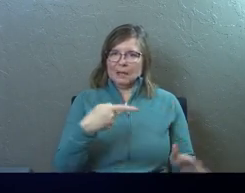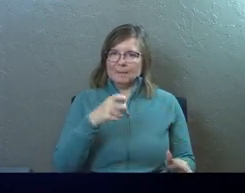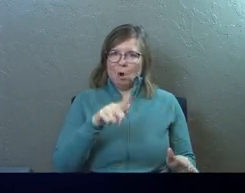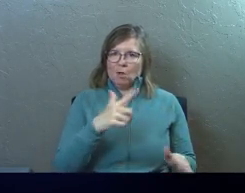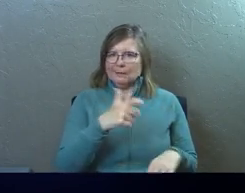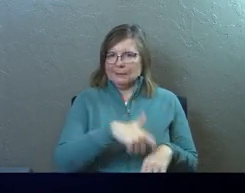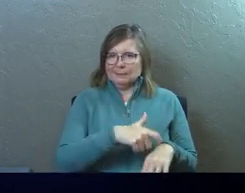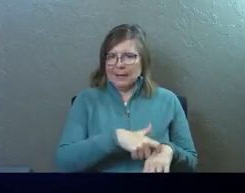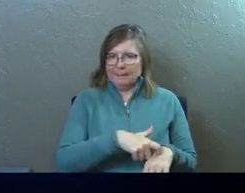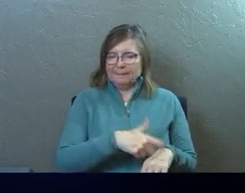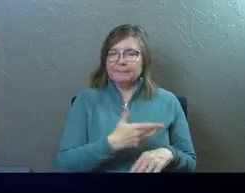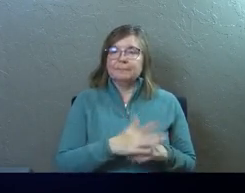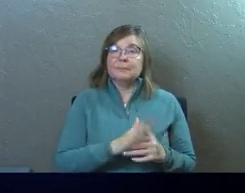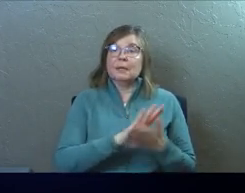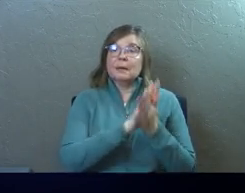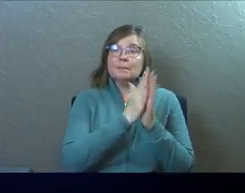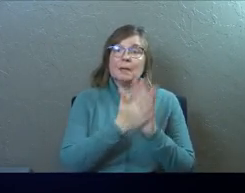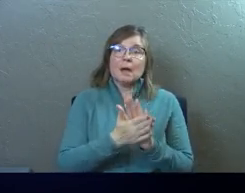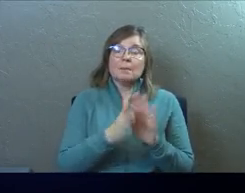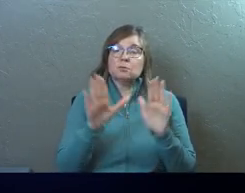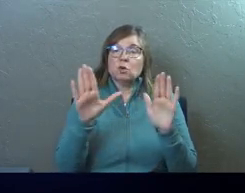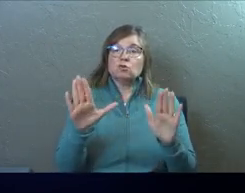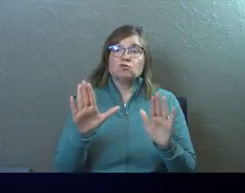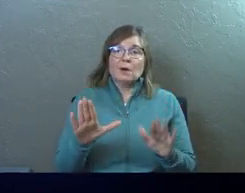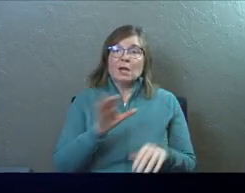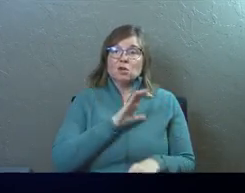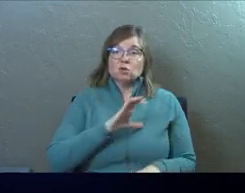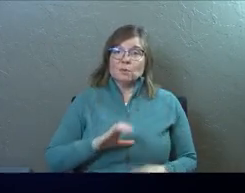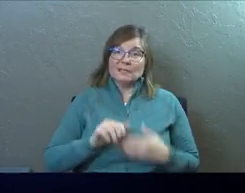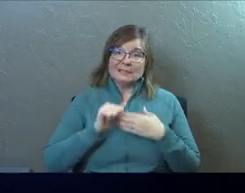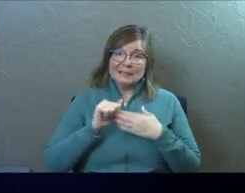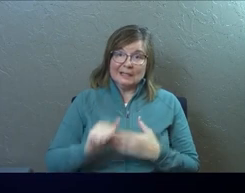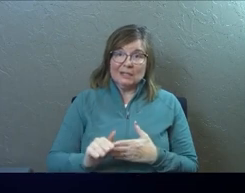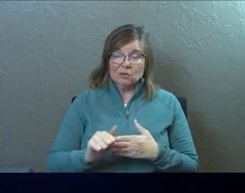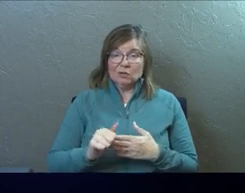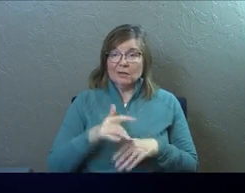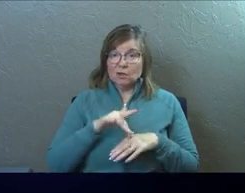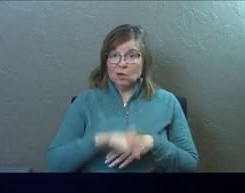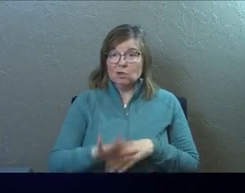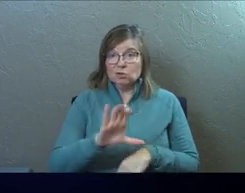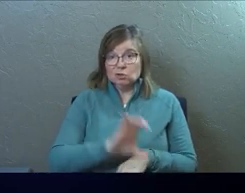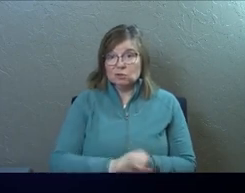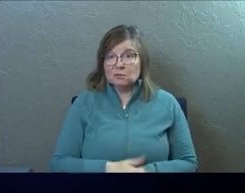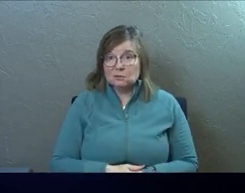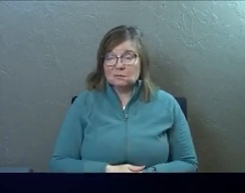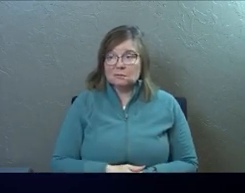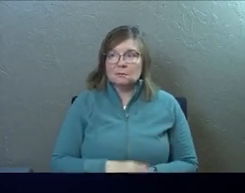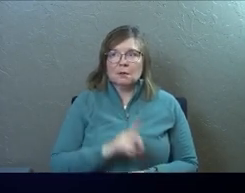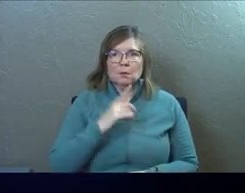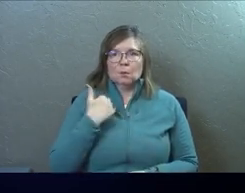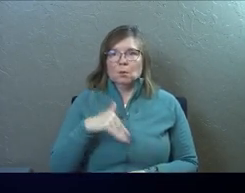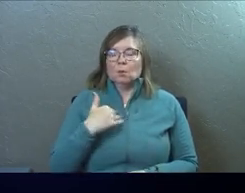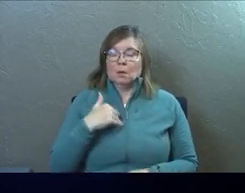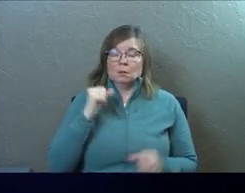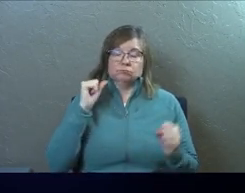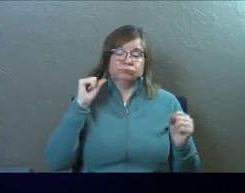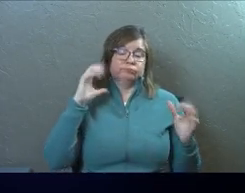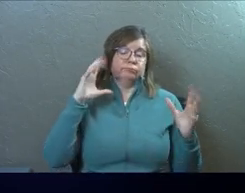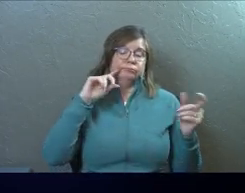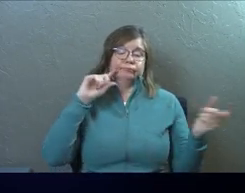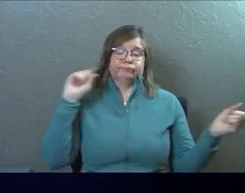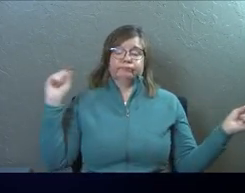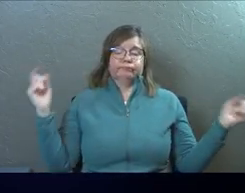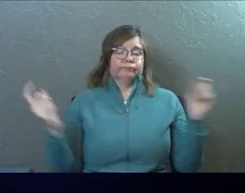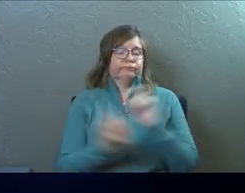point, he becomes a great Christian leader in the early church, and it's absolutely mind-blowing.